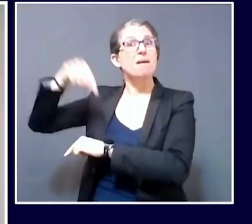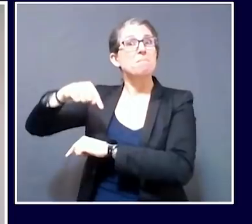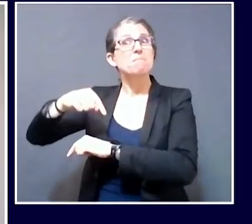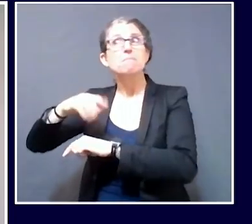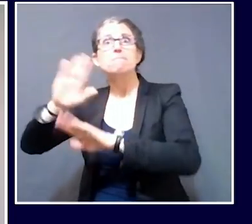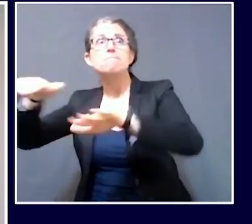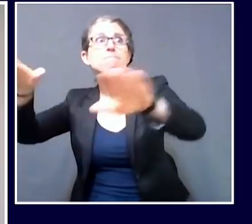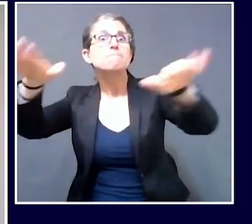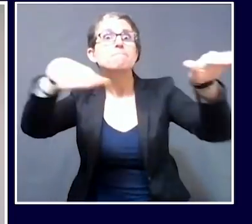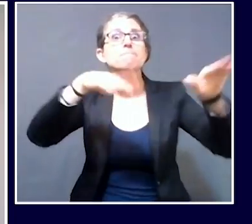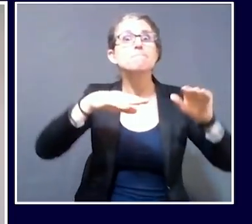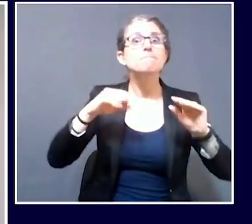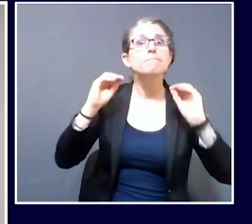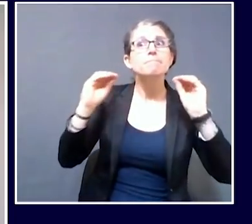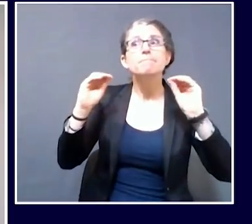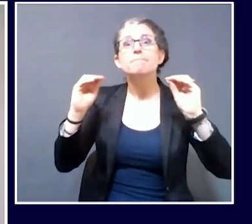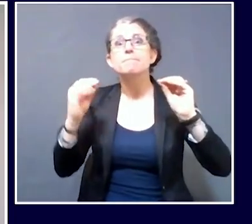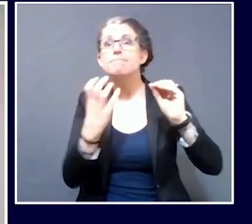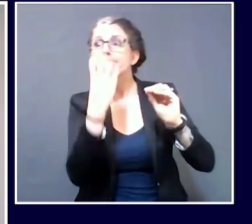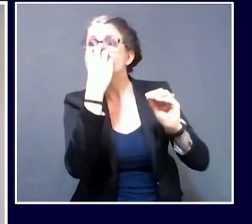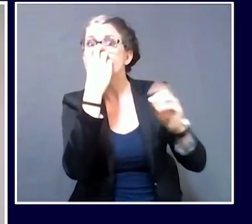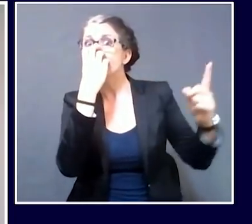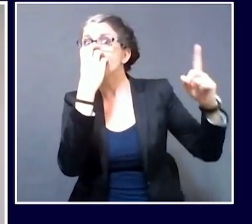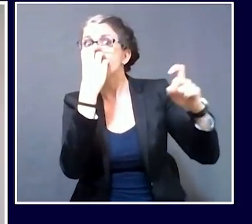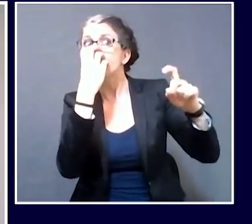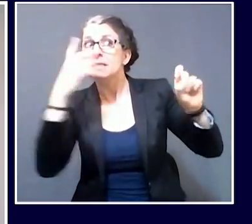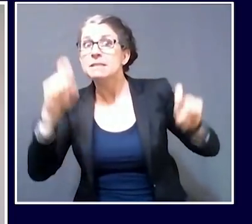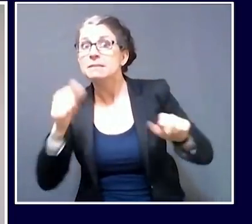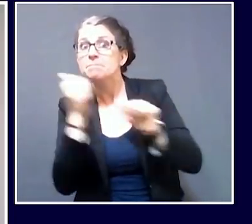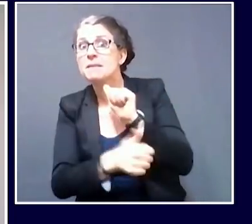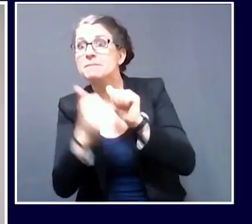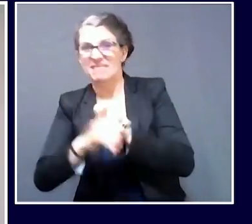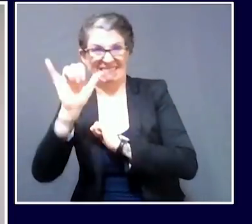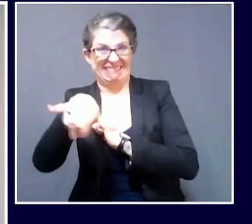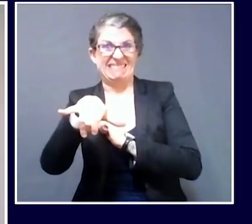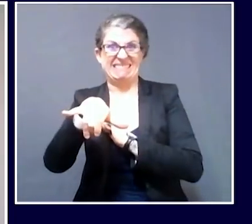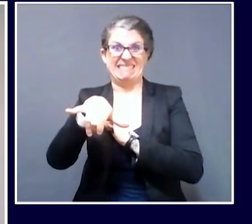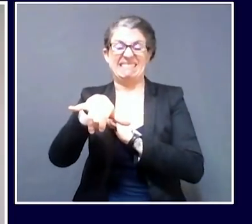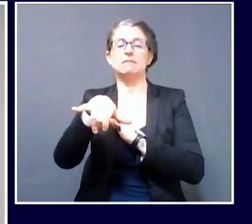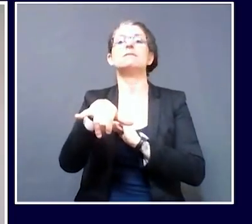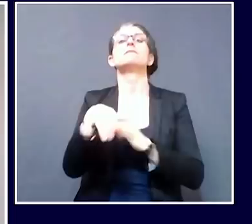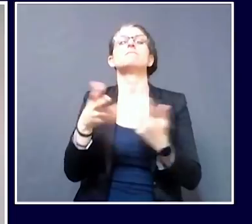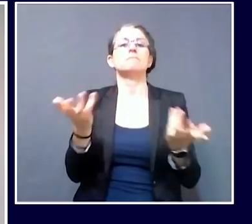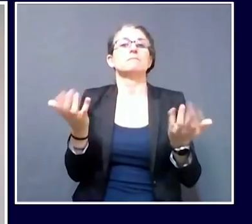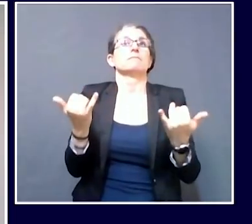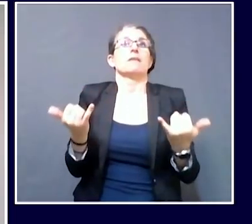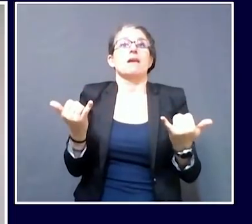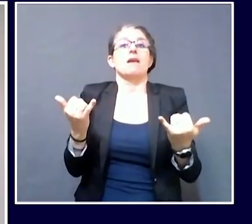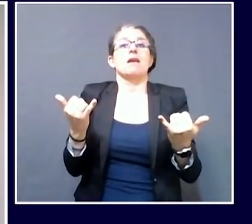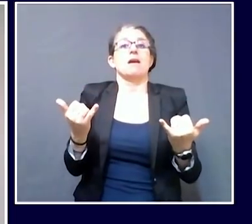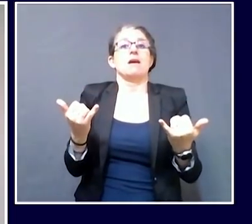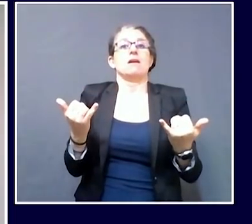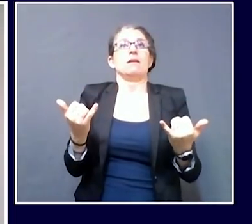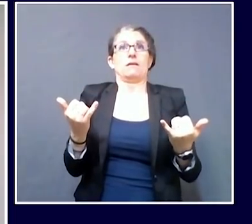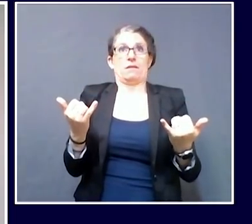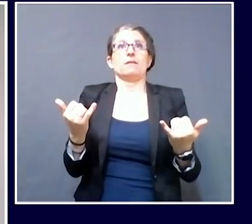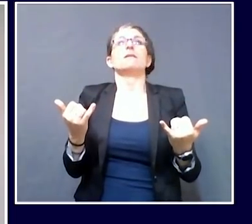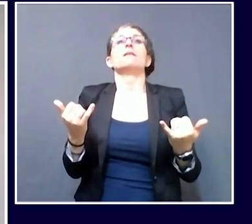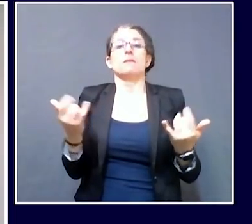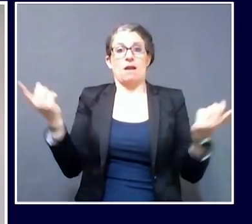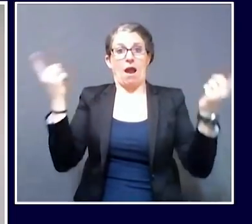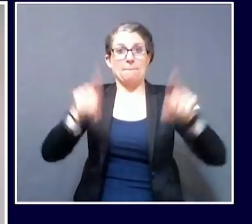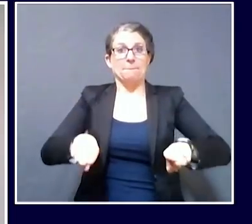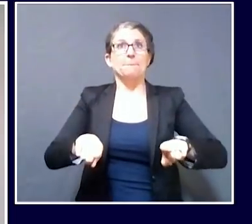and healthcare facilities across the state. As of this morning, our colleagues at the Guard have completed 71